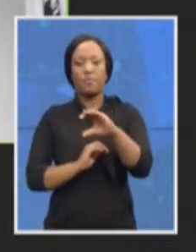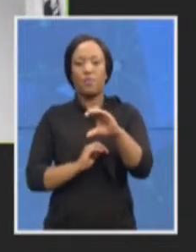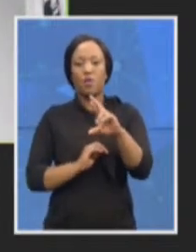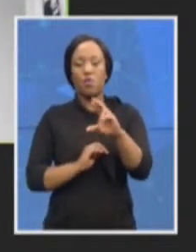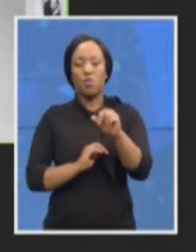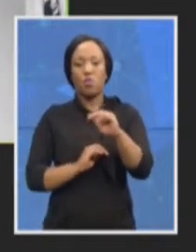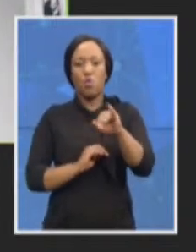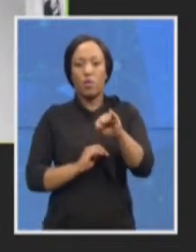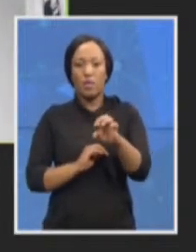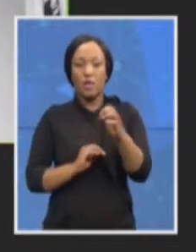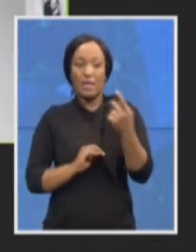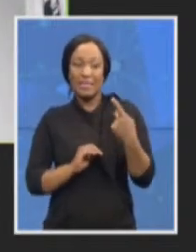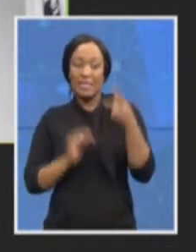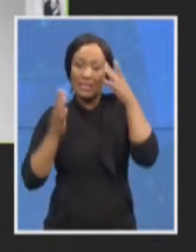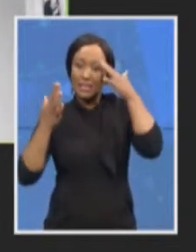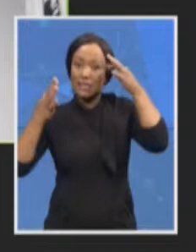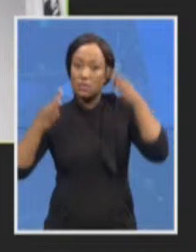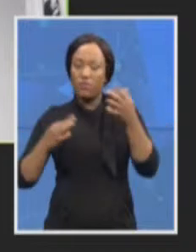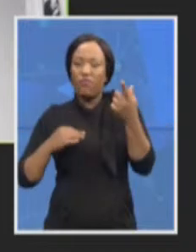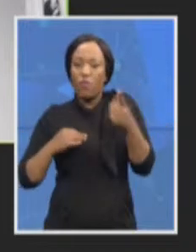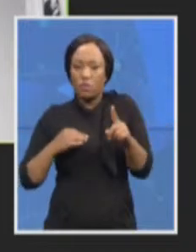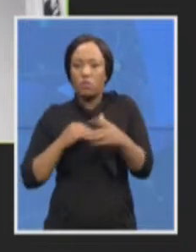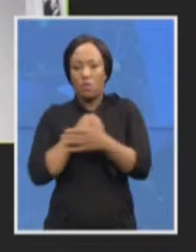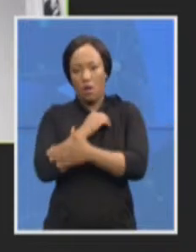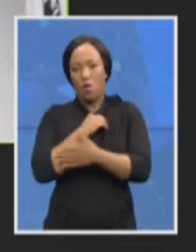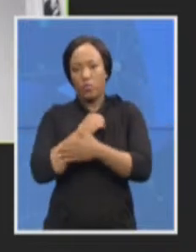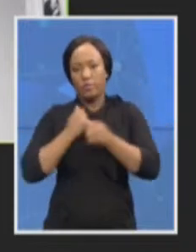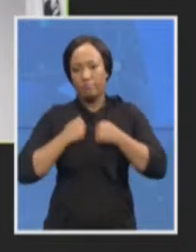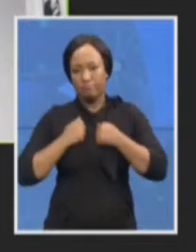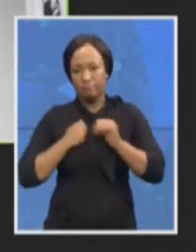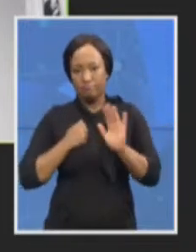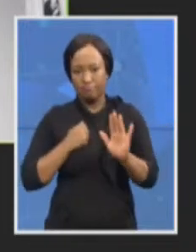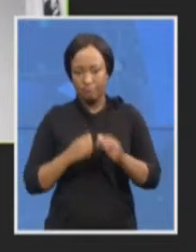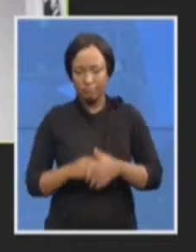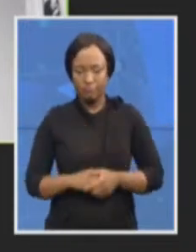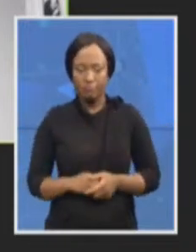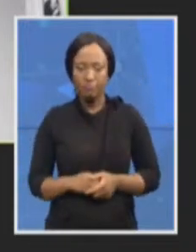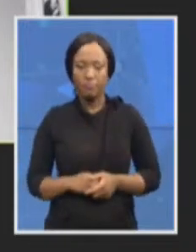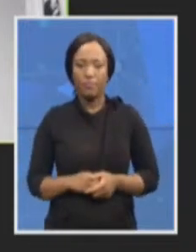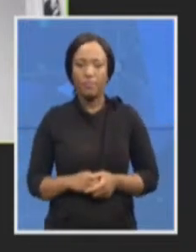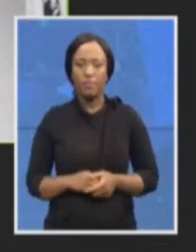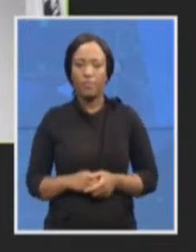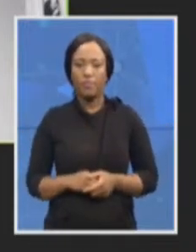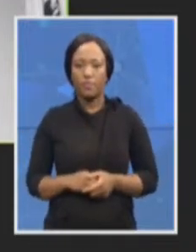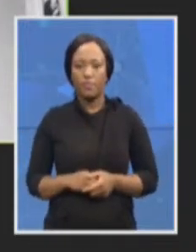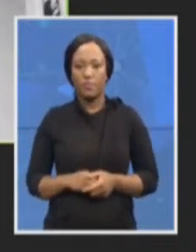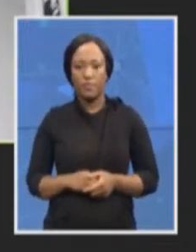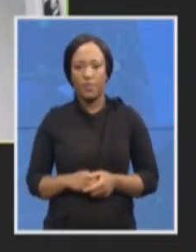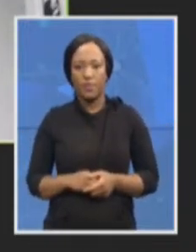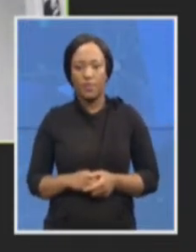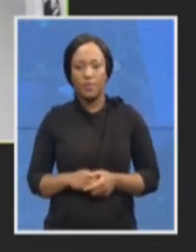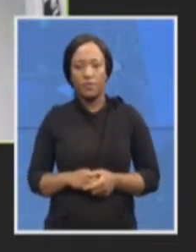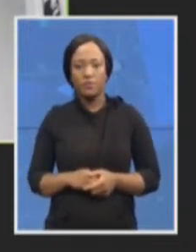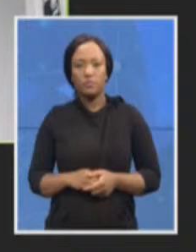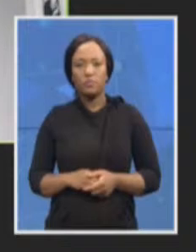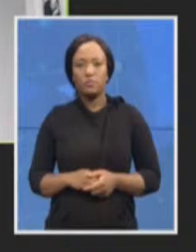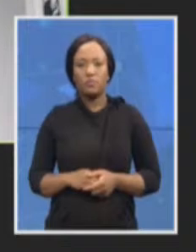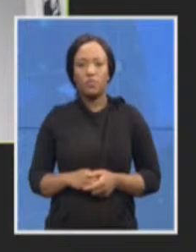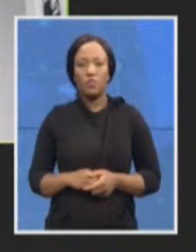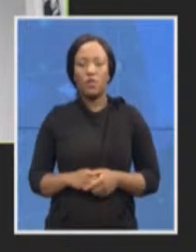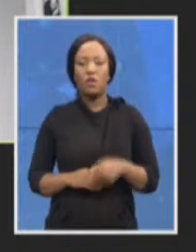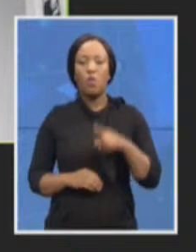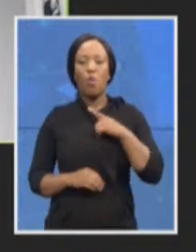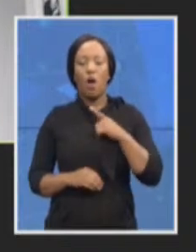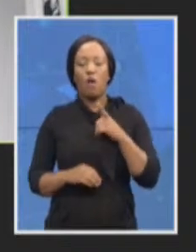It is important to note that in high-pressure and high-stakes environments, occasional tensions